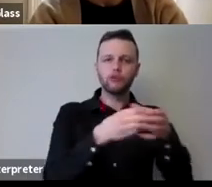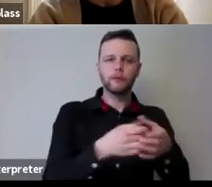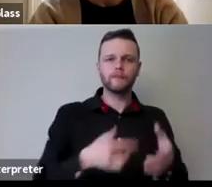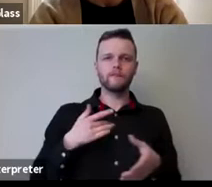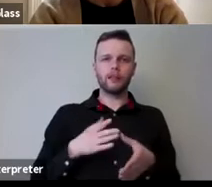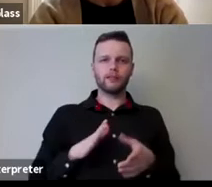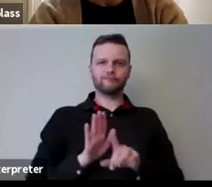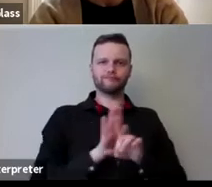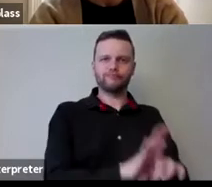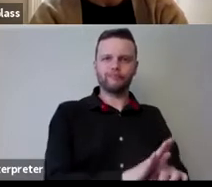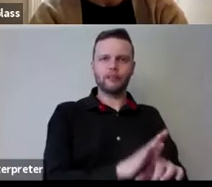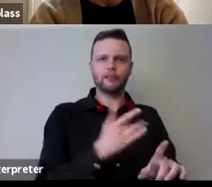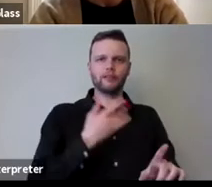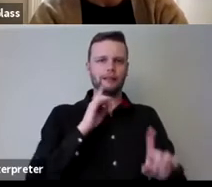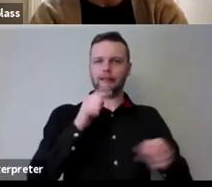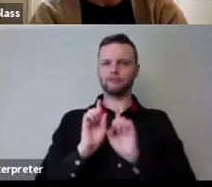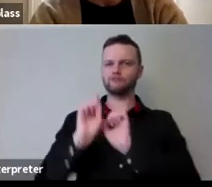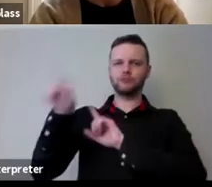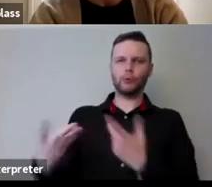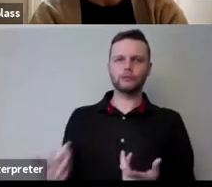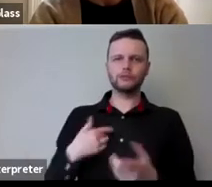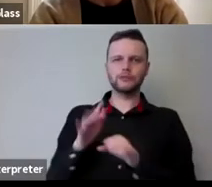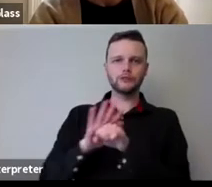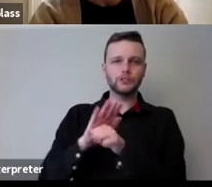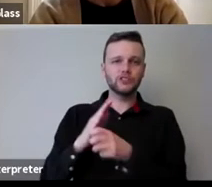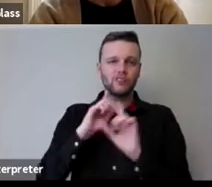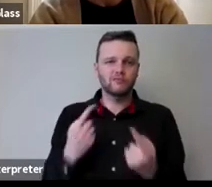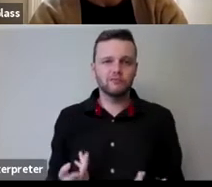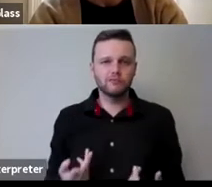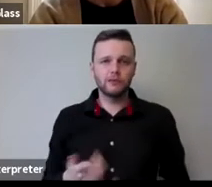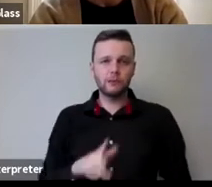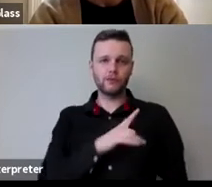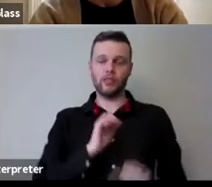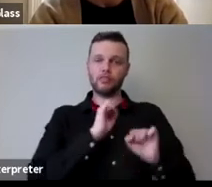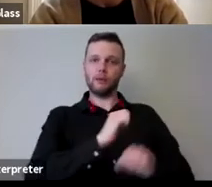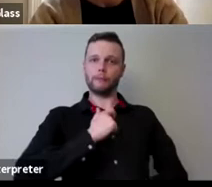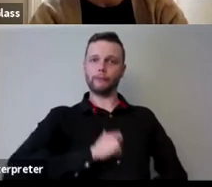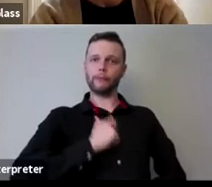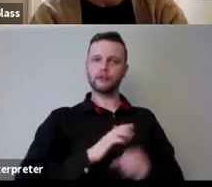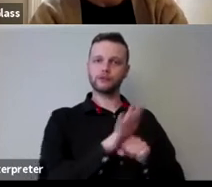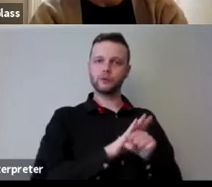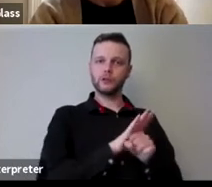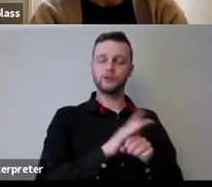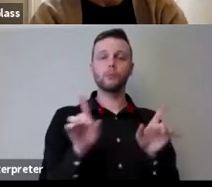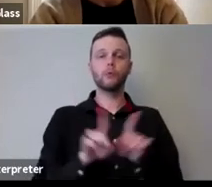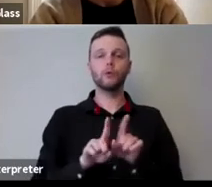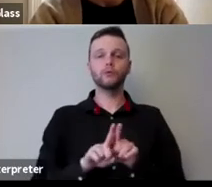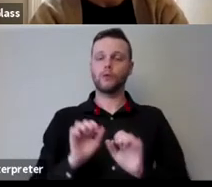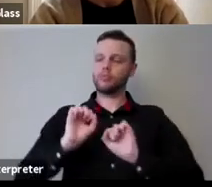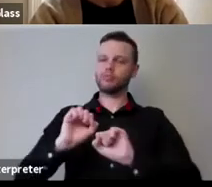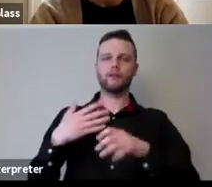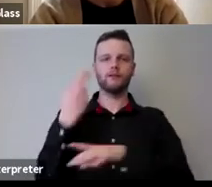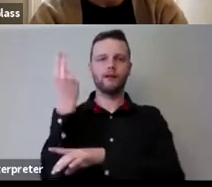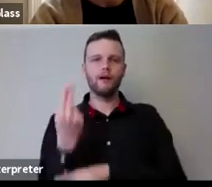and unable to respond to the circumstances both because of their personal circumstances but also because of the kind of art